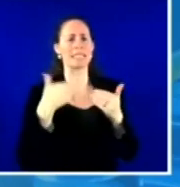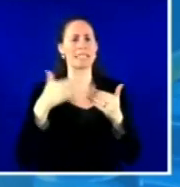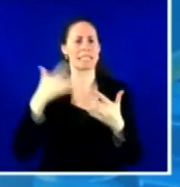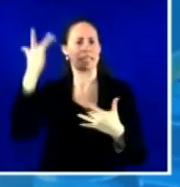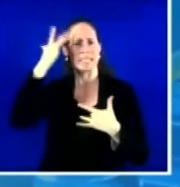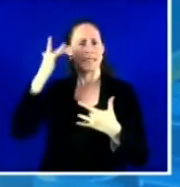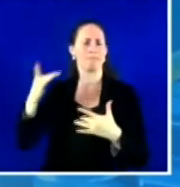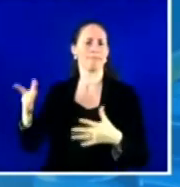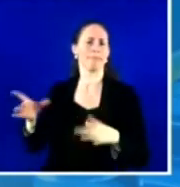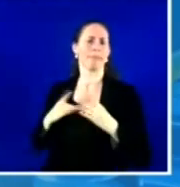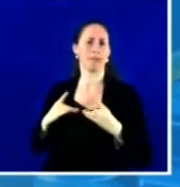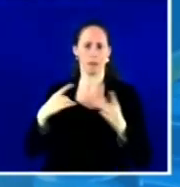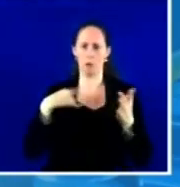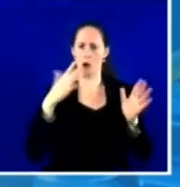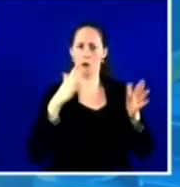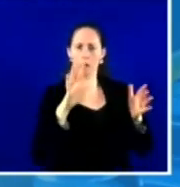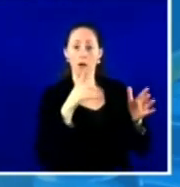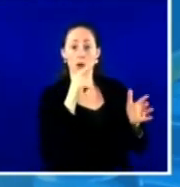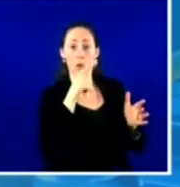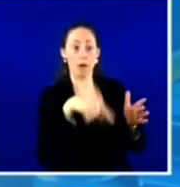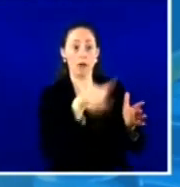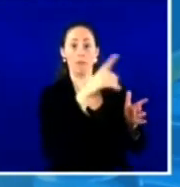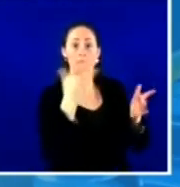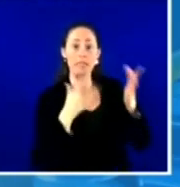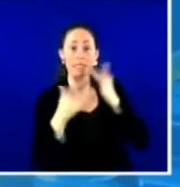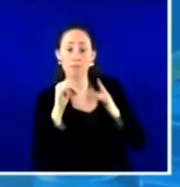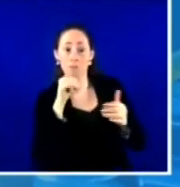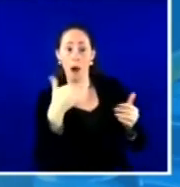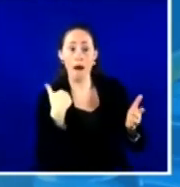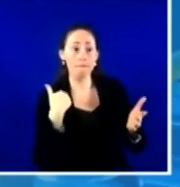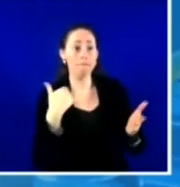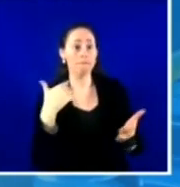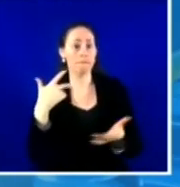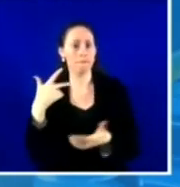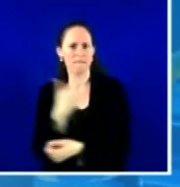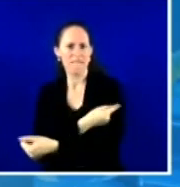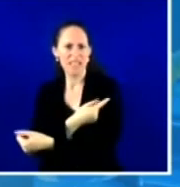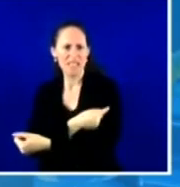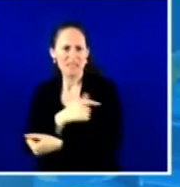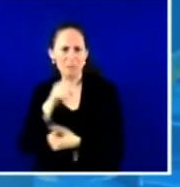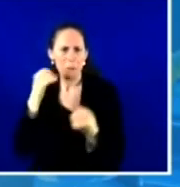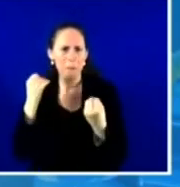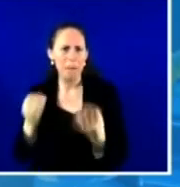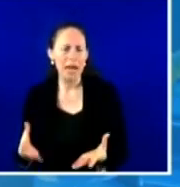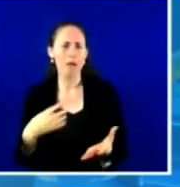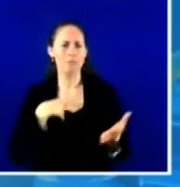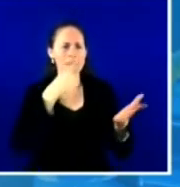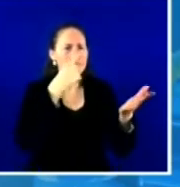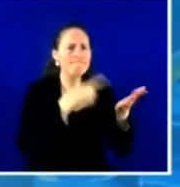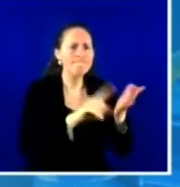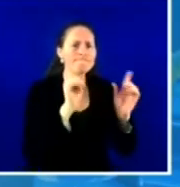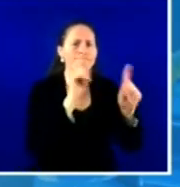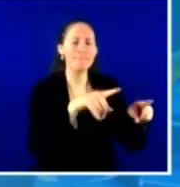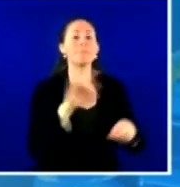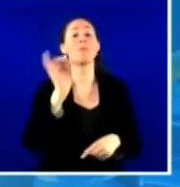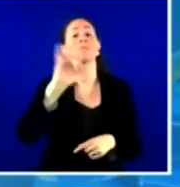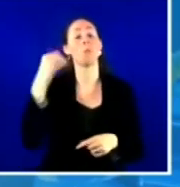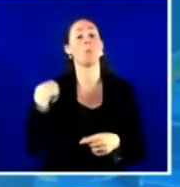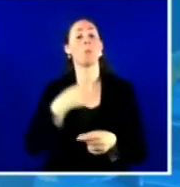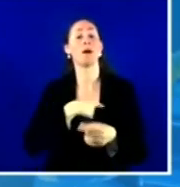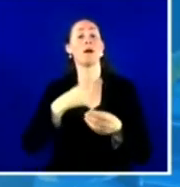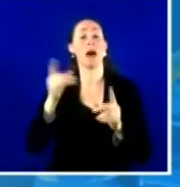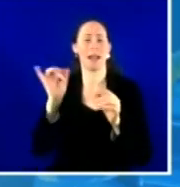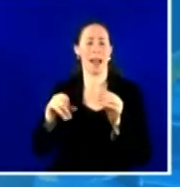vaccine rates. And just as we did with our outreach efforts, we really cast a very wide net, right? Because our